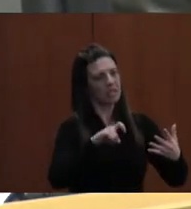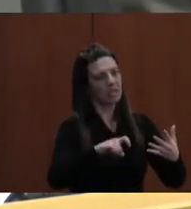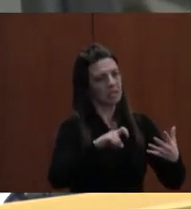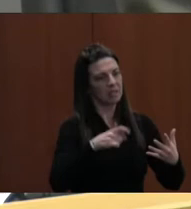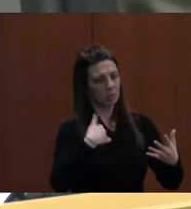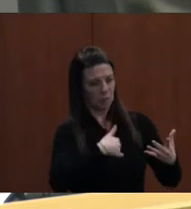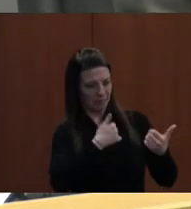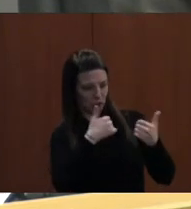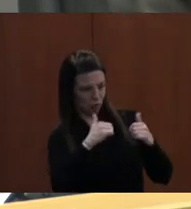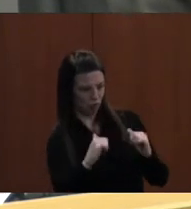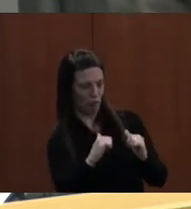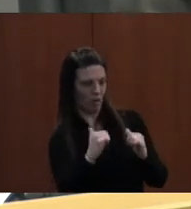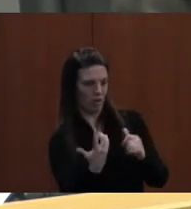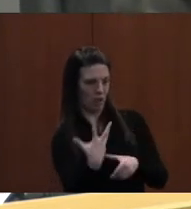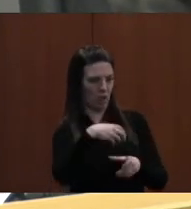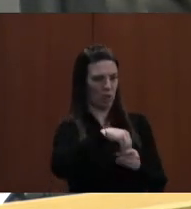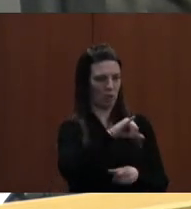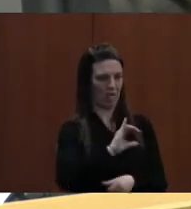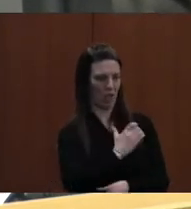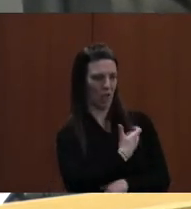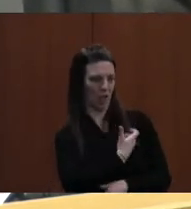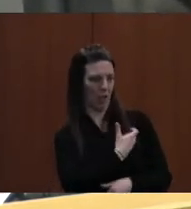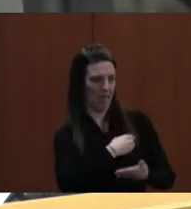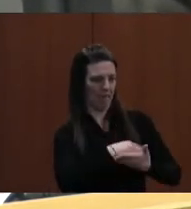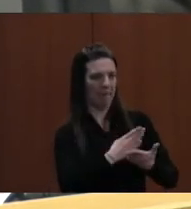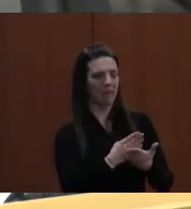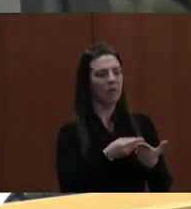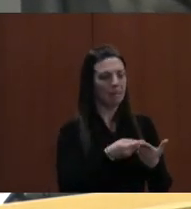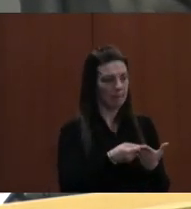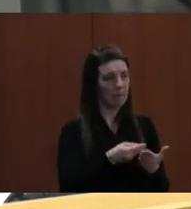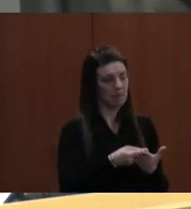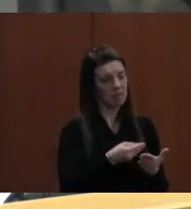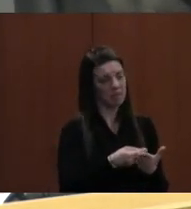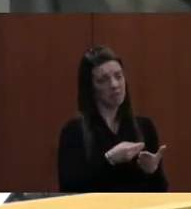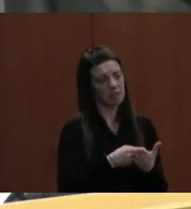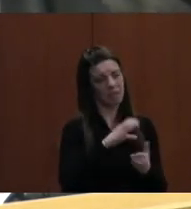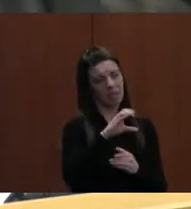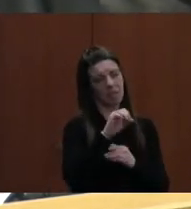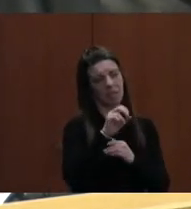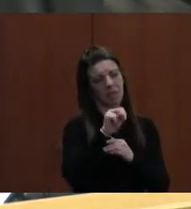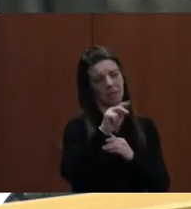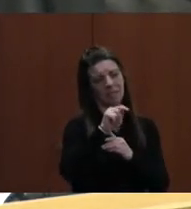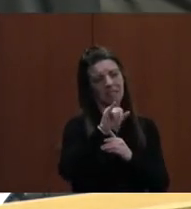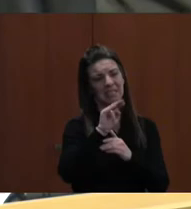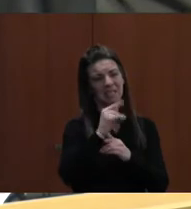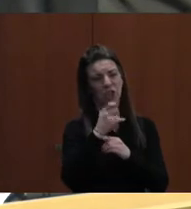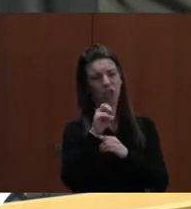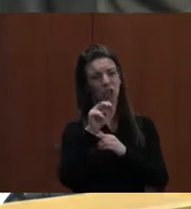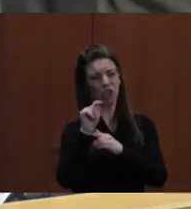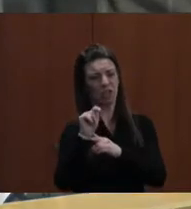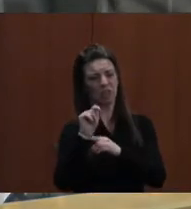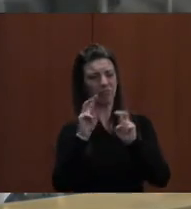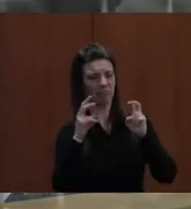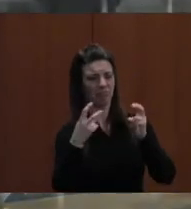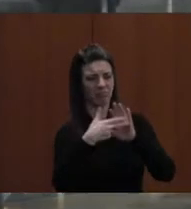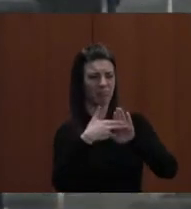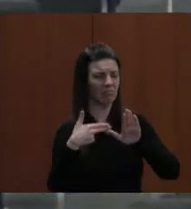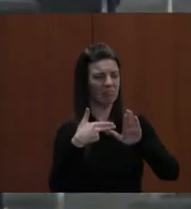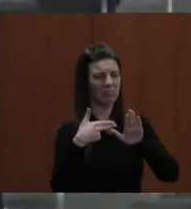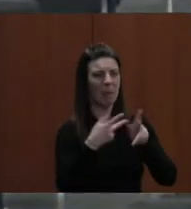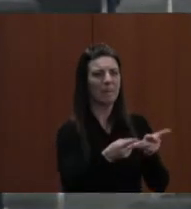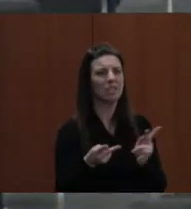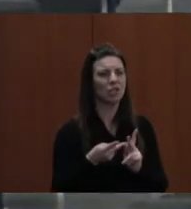additional positions beyond that. But contingency positions would be an excellent addition to the budget if they'd be funded. Senator Williams,